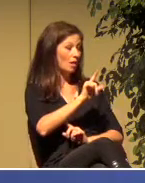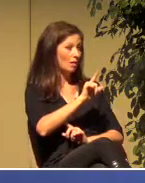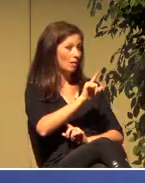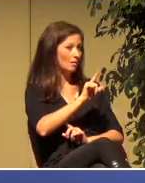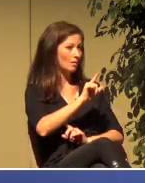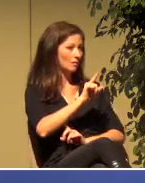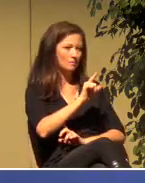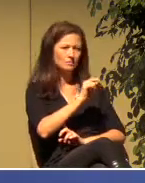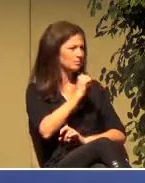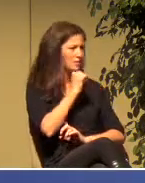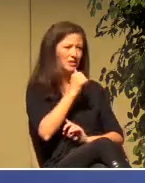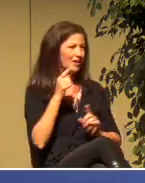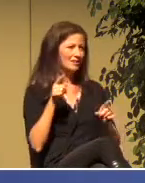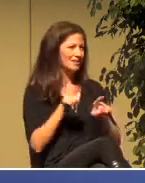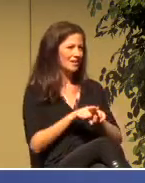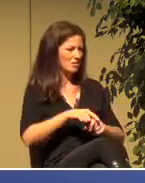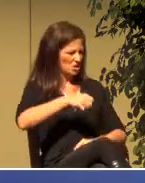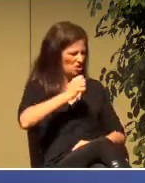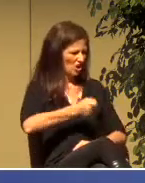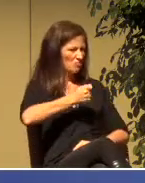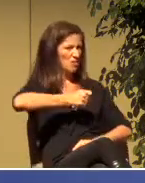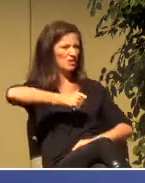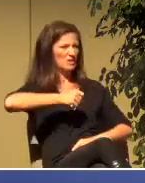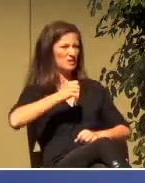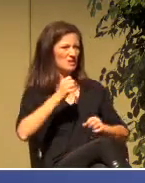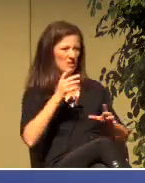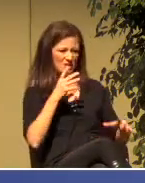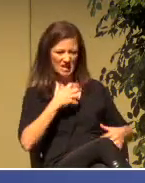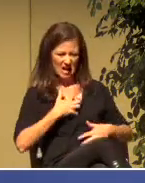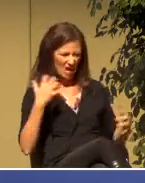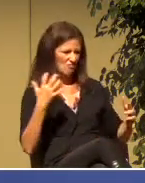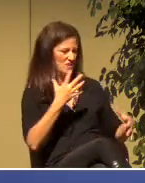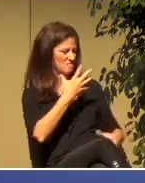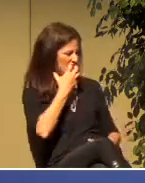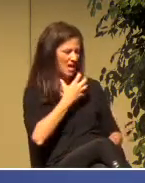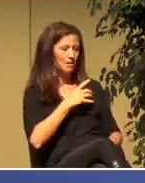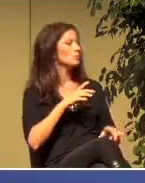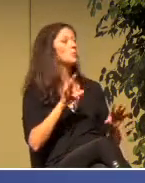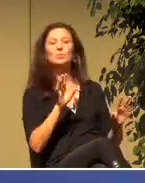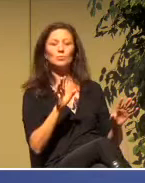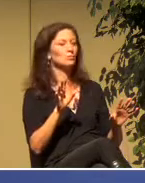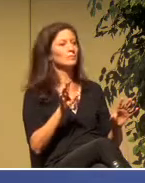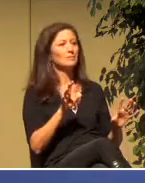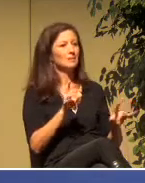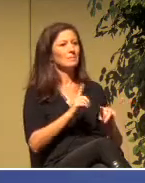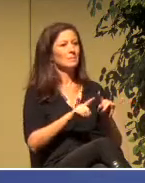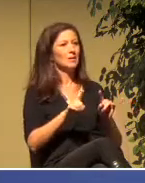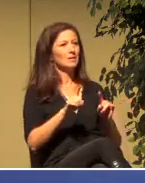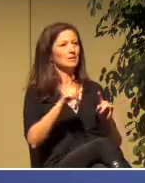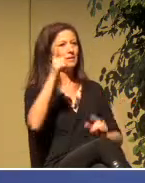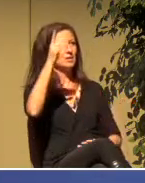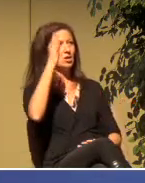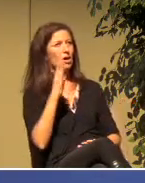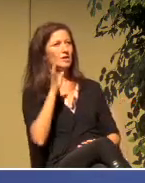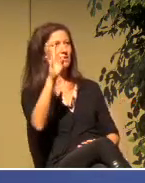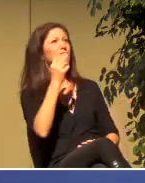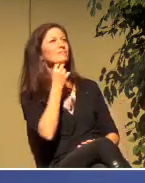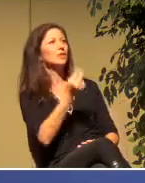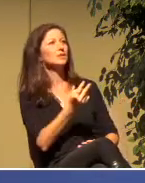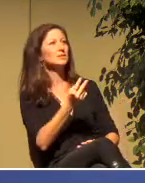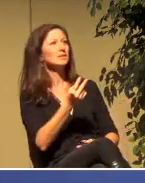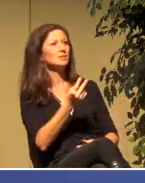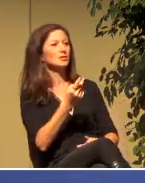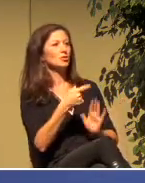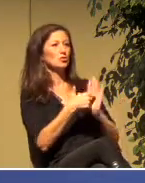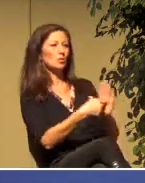God, but as the God of love? What if we were to